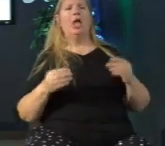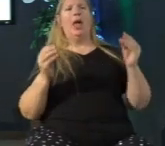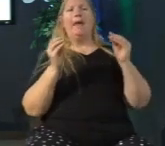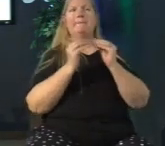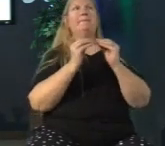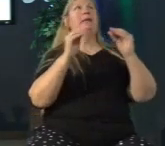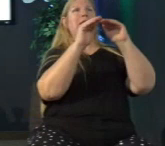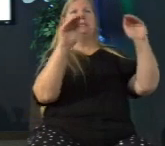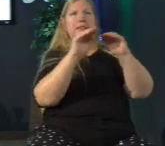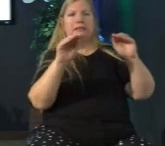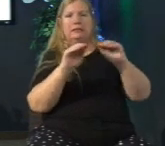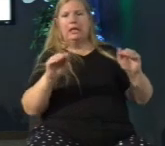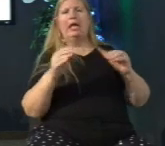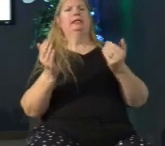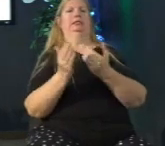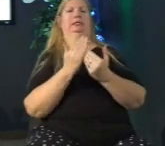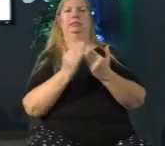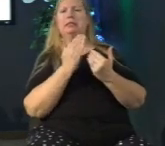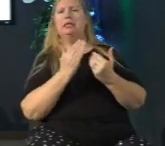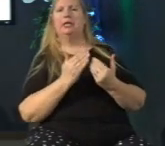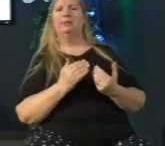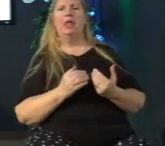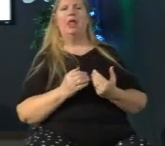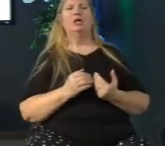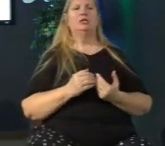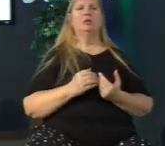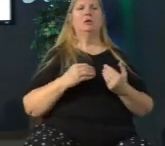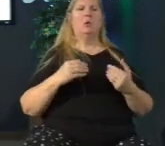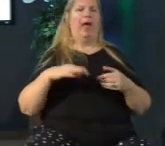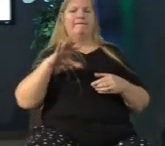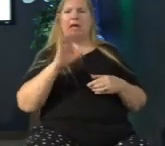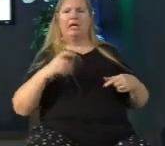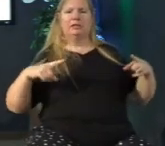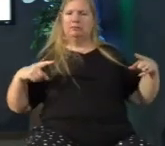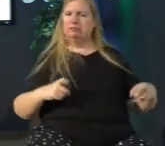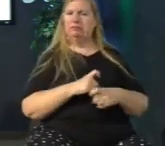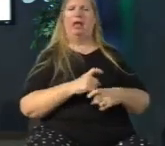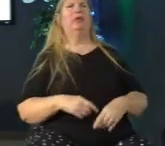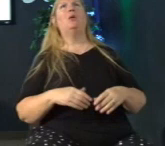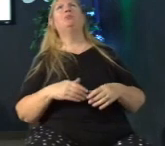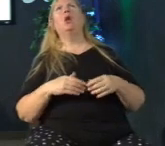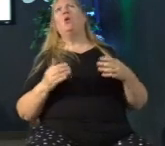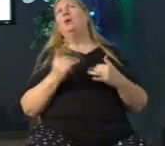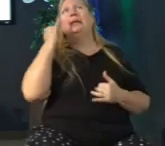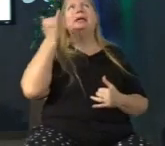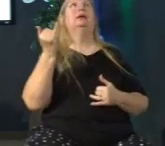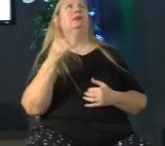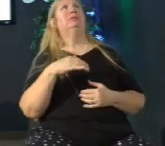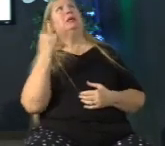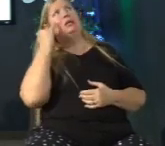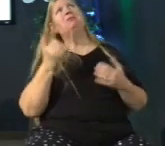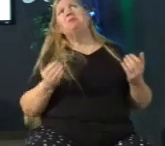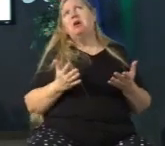and it's easy to get caught up in all these complexities of what ifs and they did that and all of this